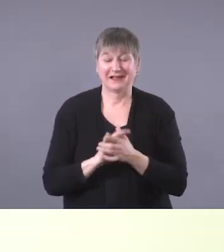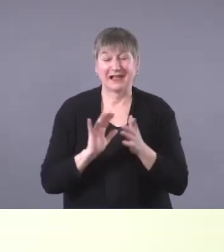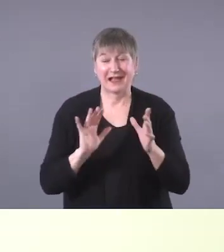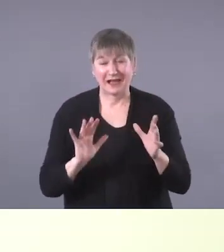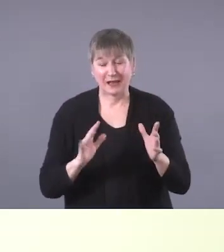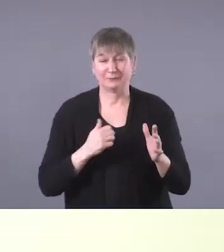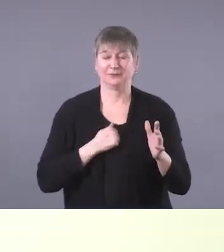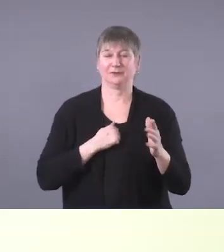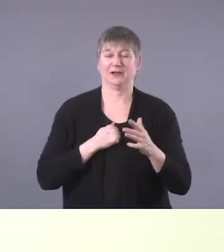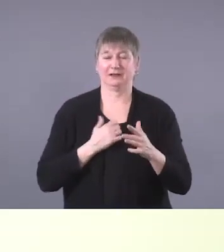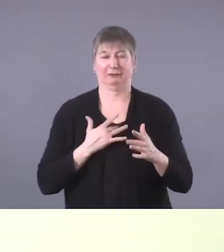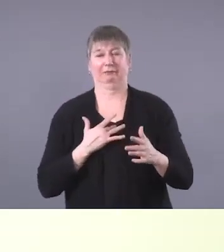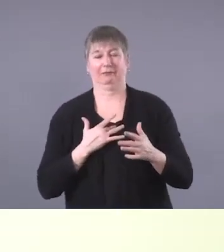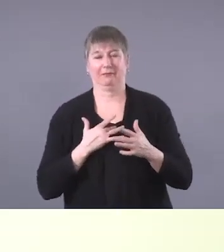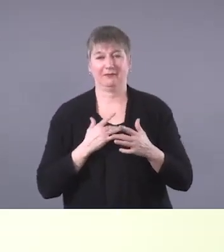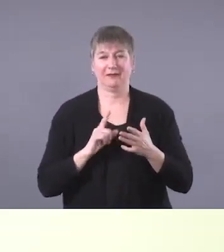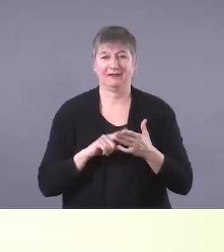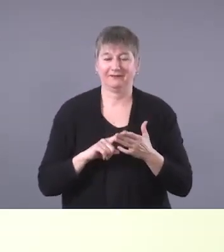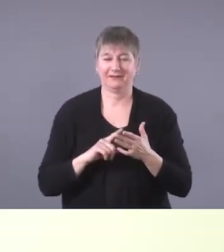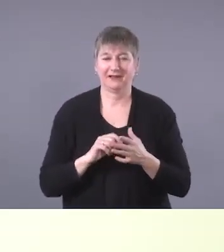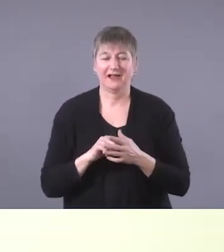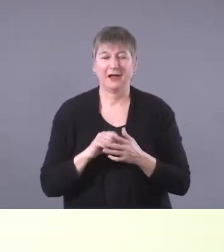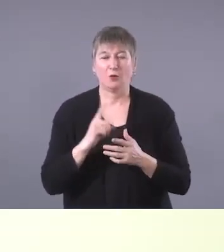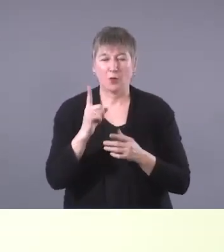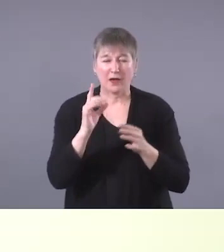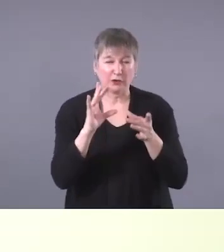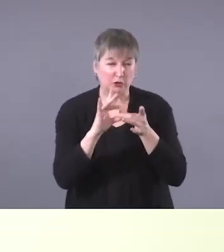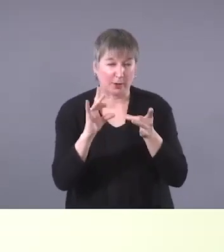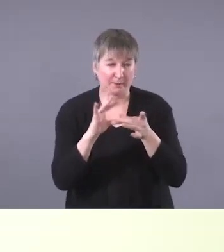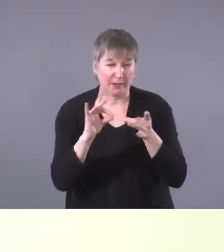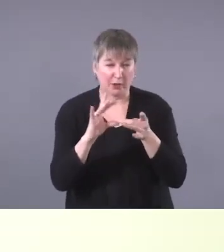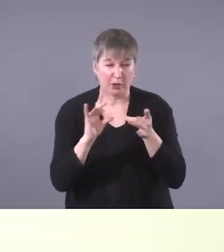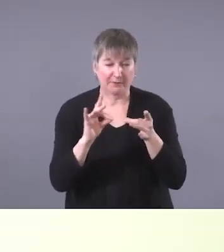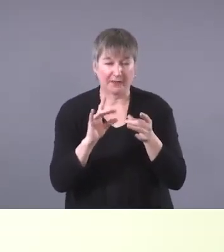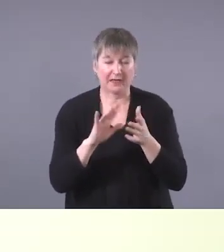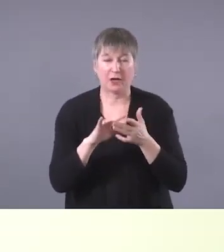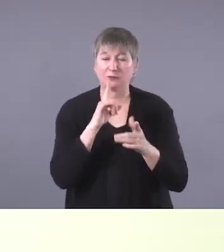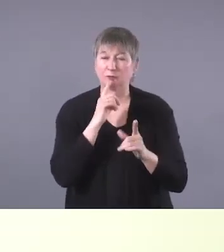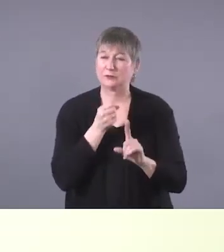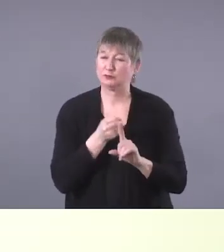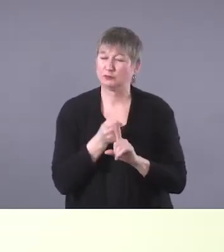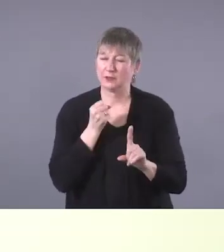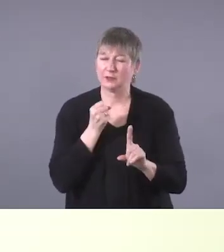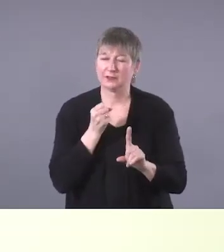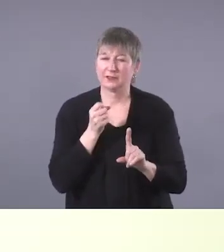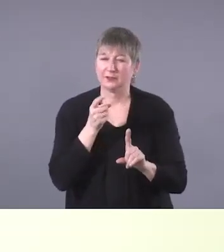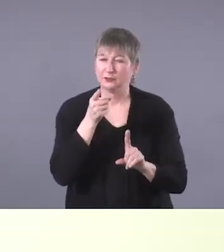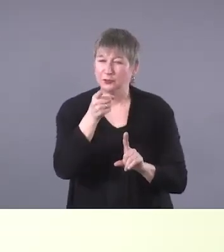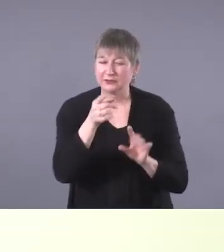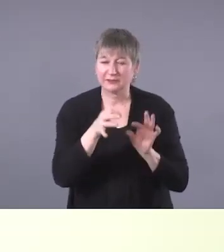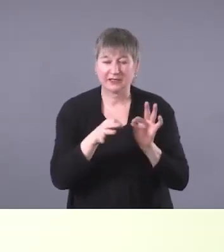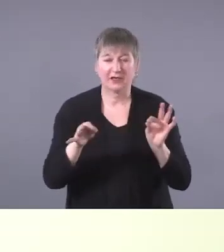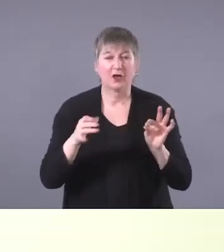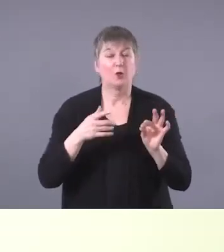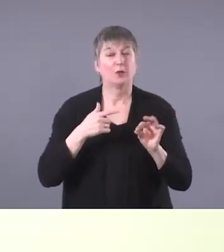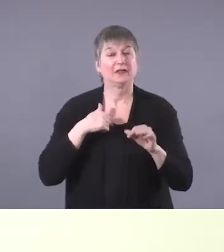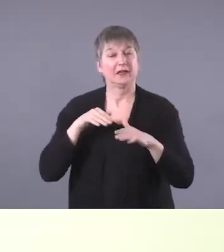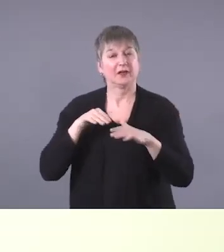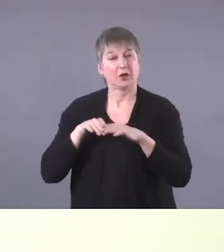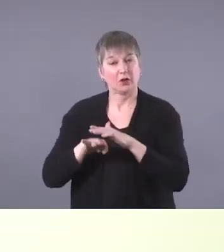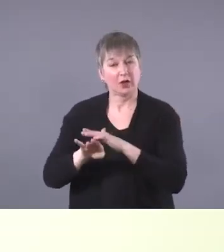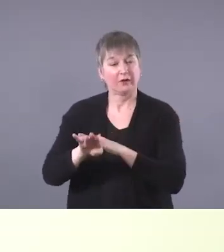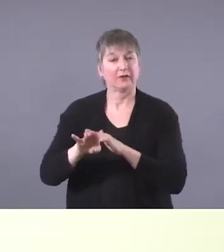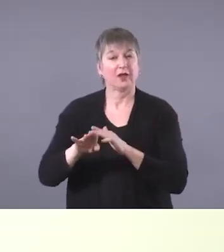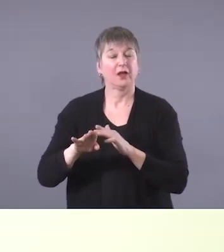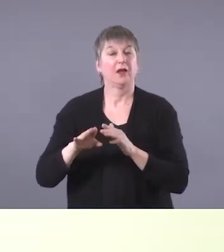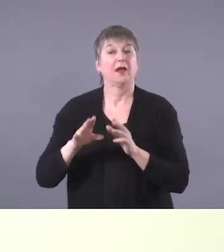I was struck by one comment that was made probably halfway through that we need to enter these meetings with a lot